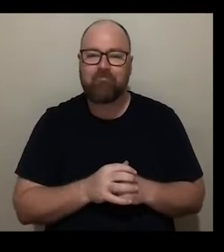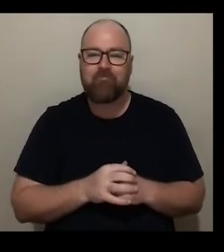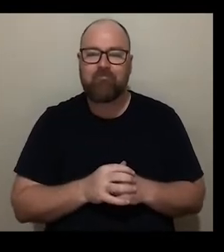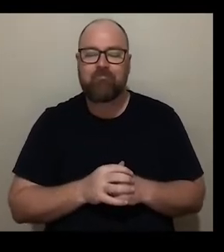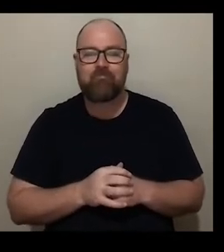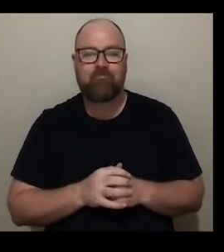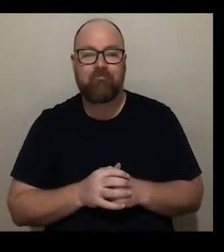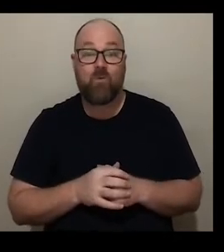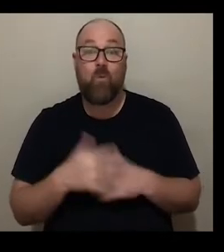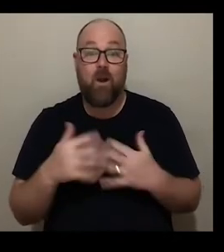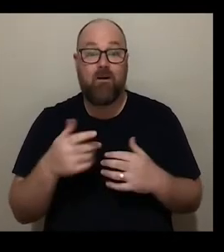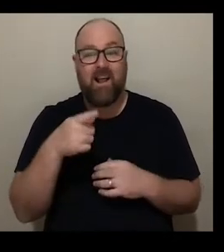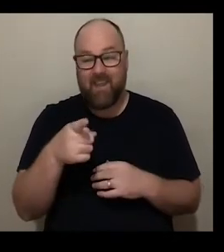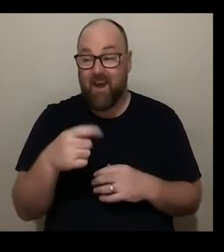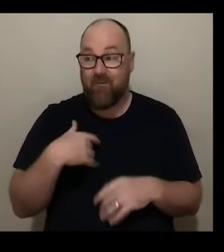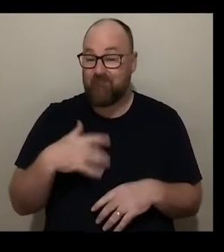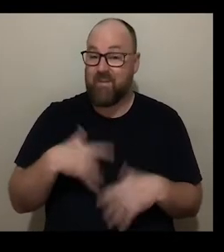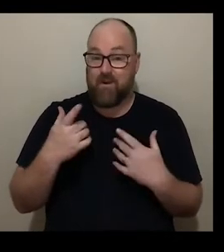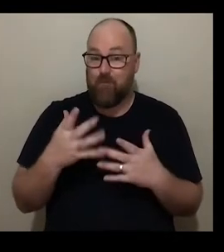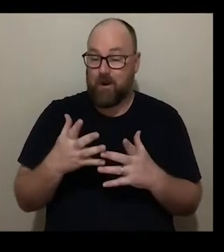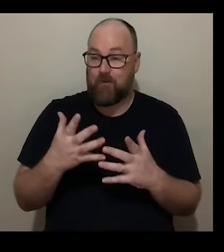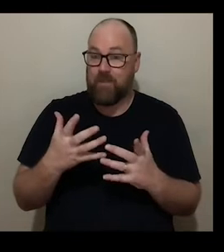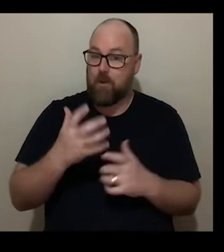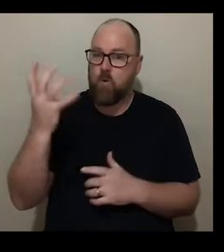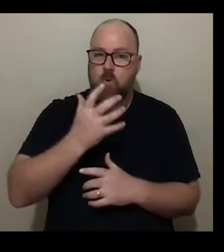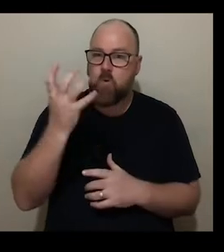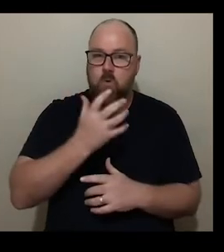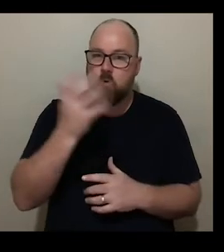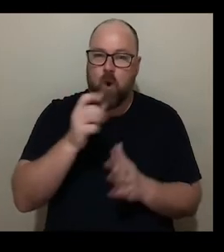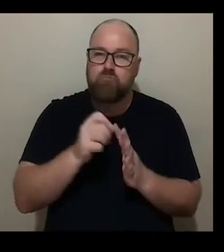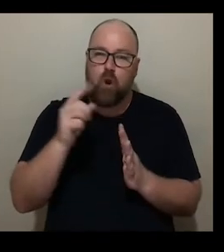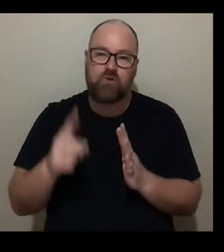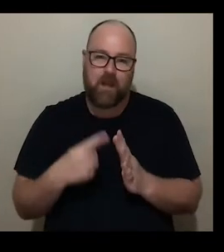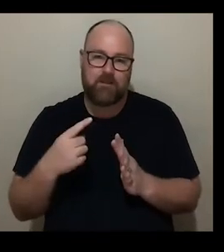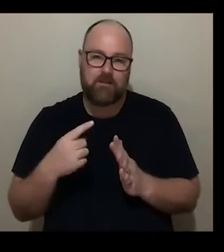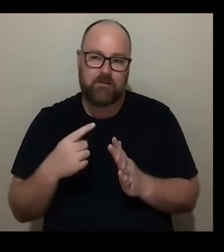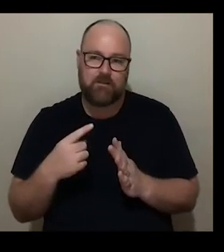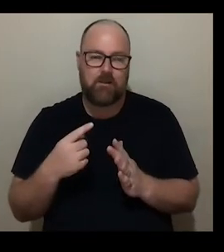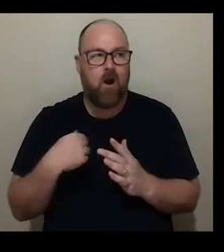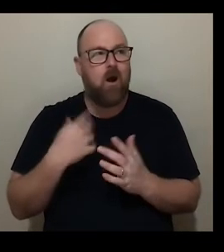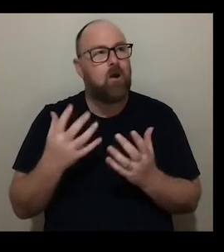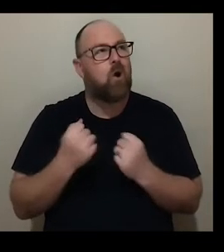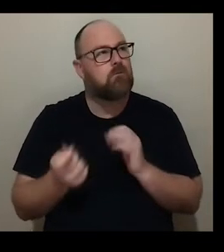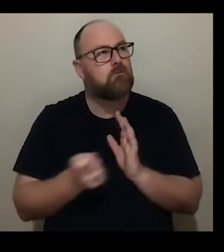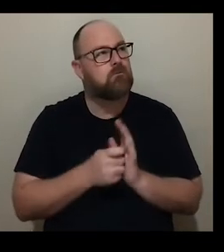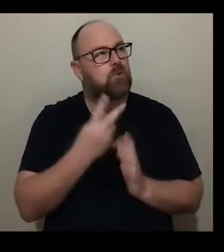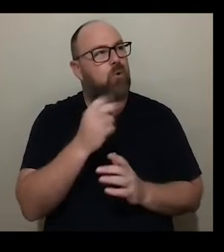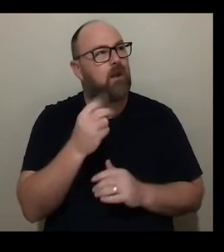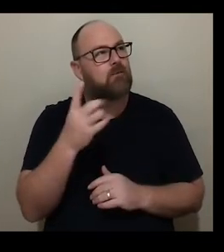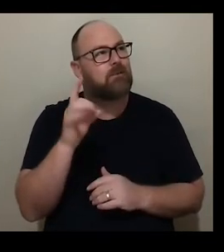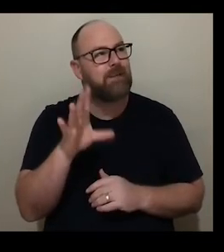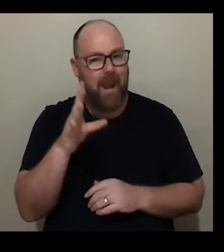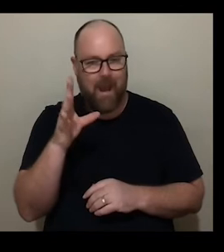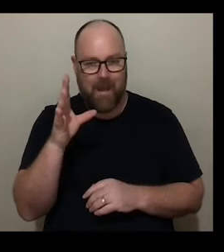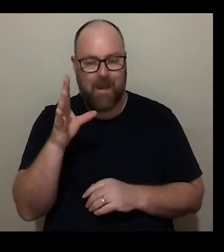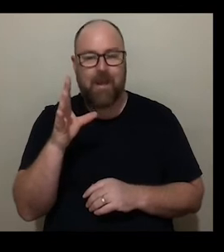powerful projects that I received in 2012 I actually received in 2010 but it was for the